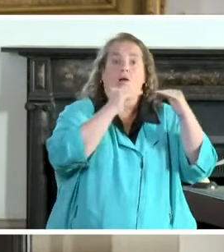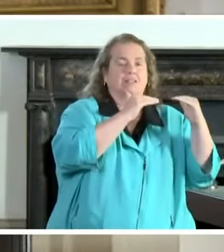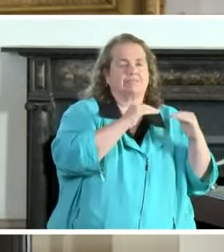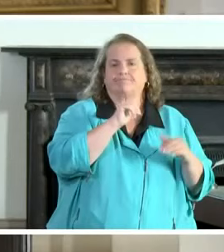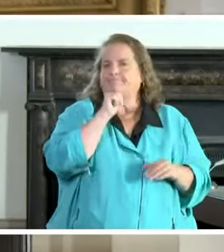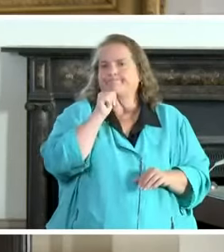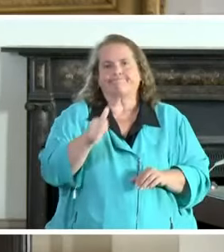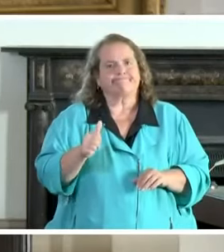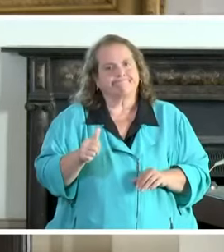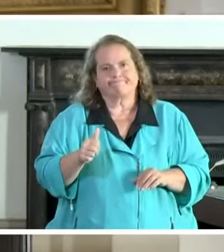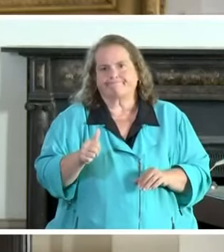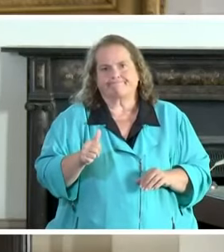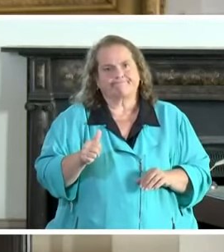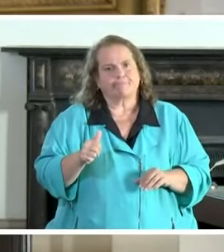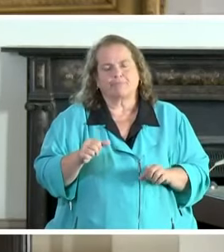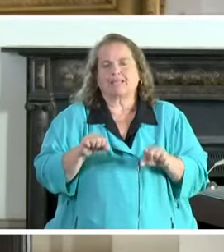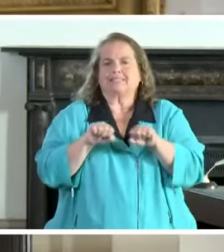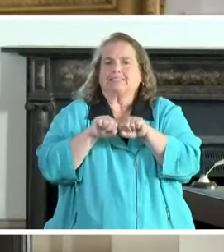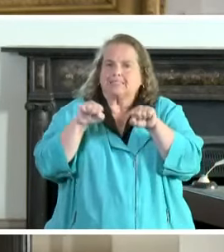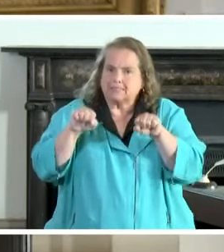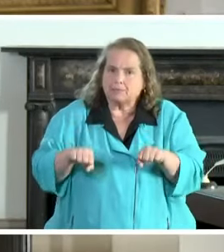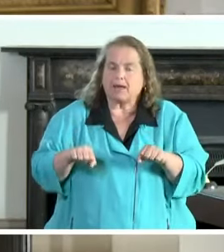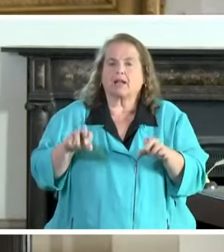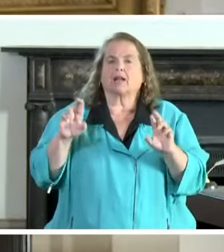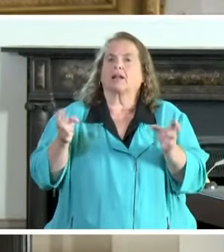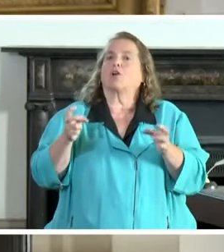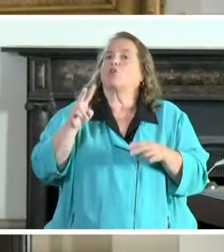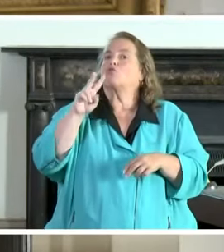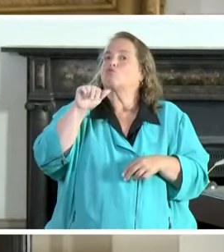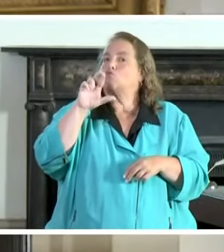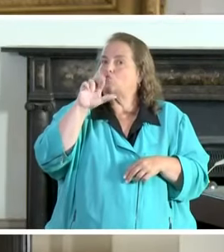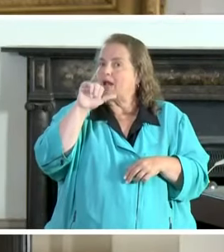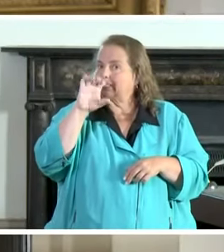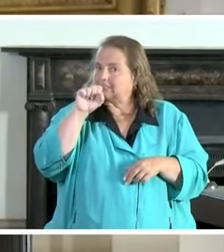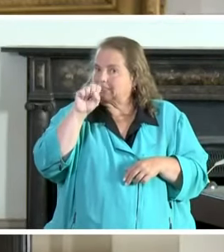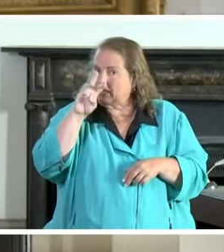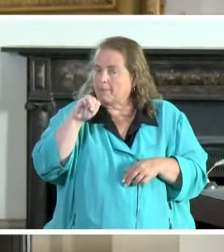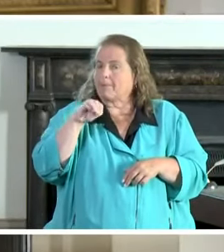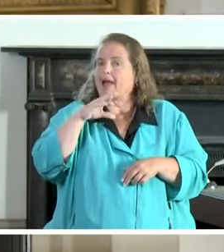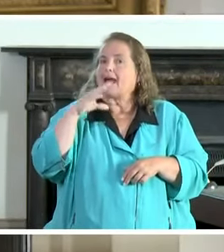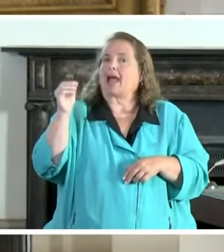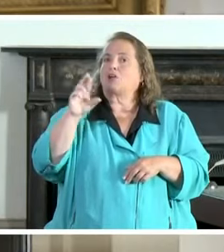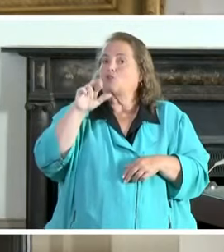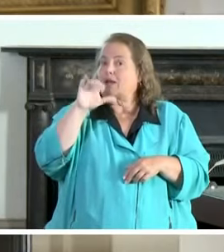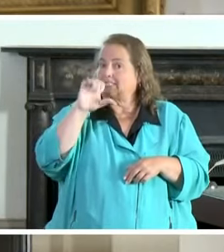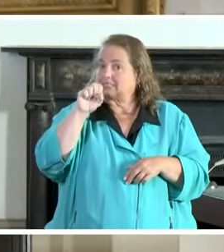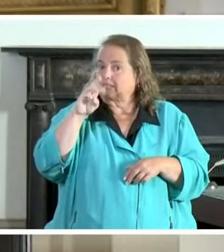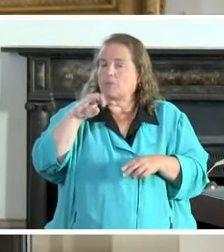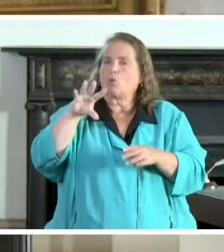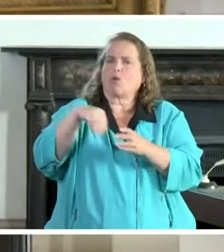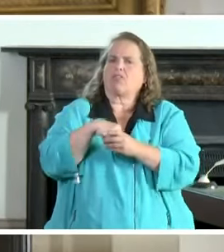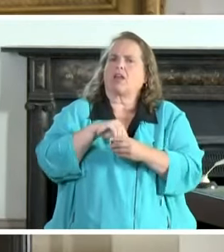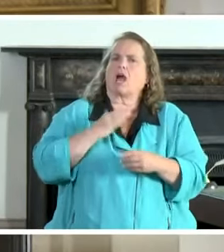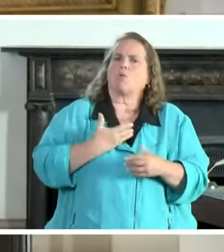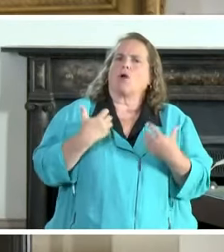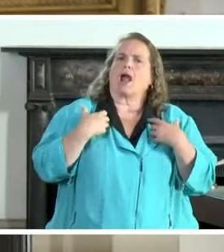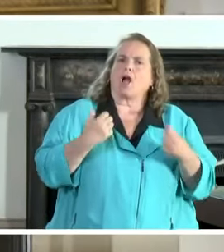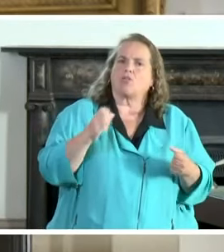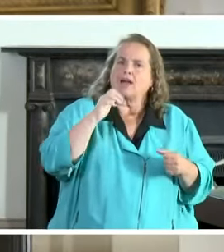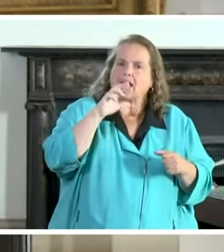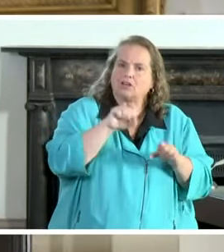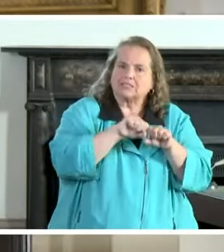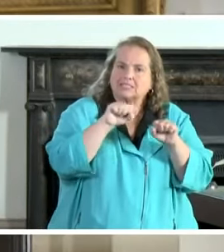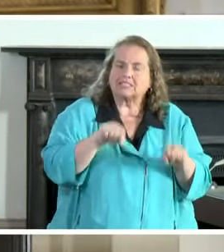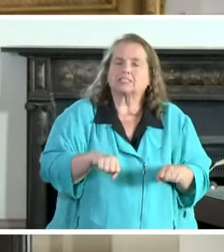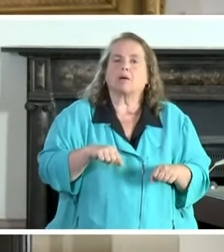systematic racism and racism within our health care system inequalities is deadly we